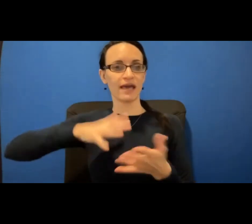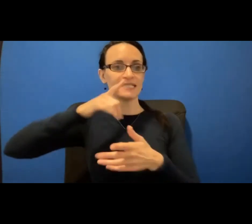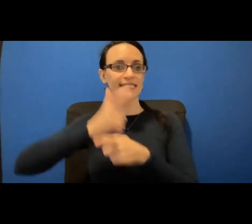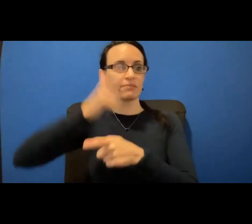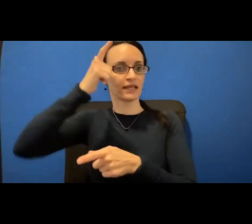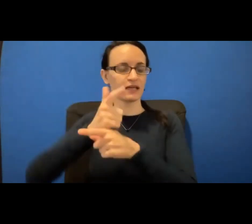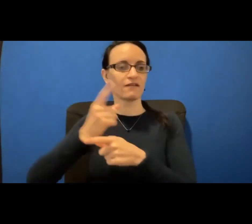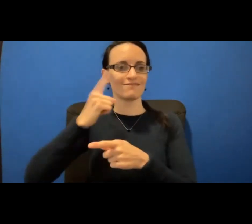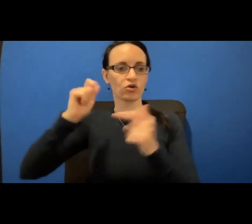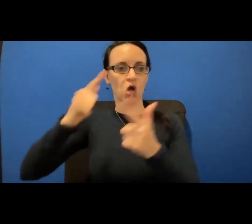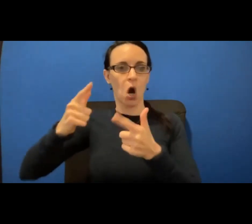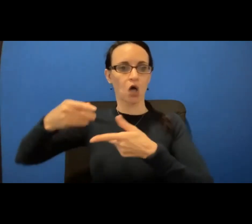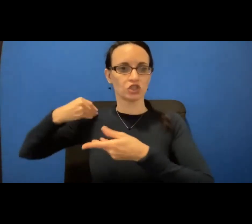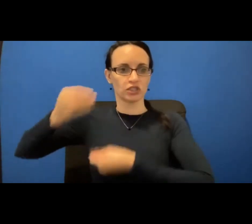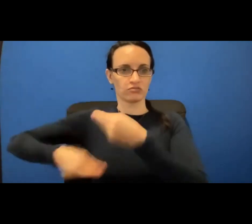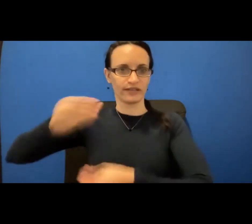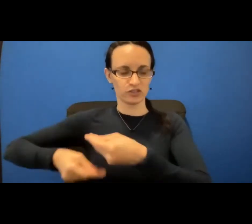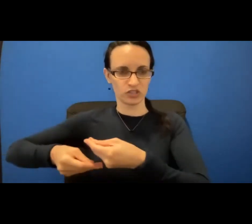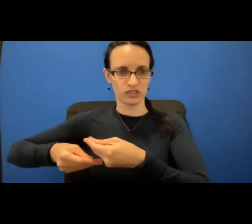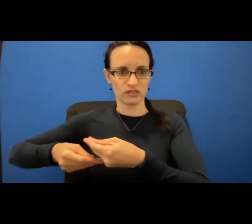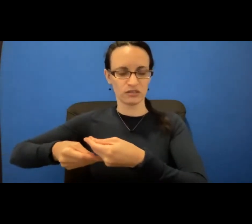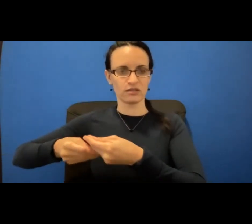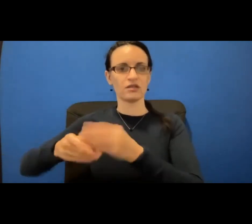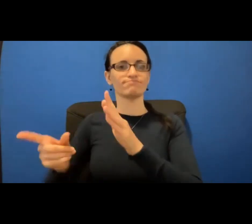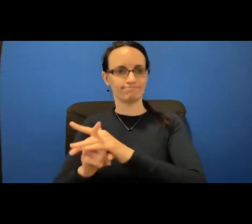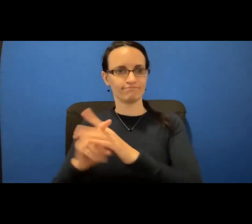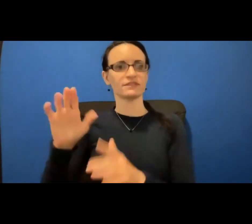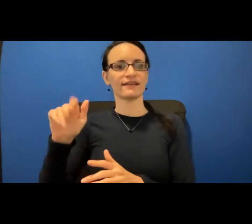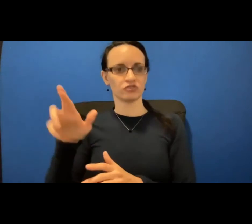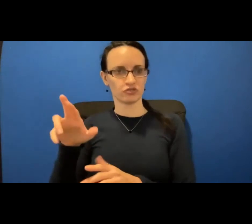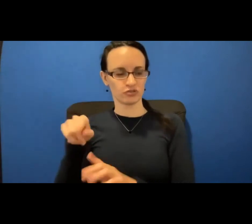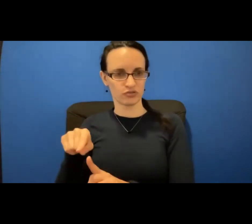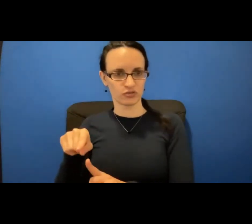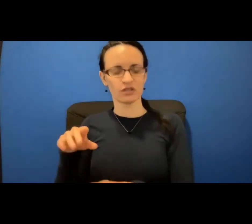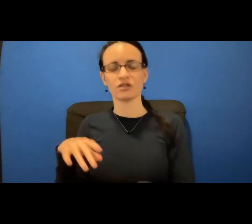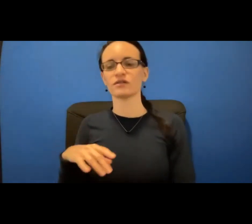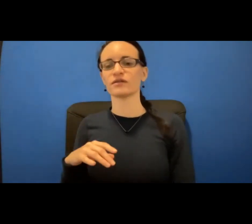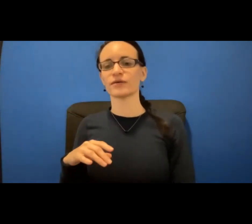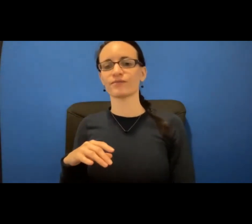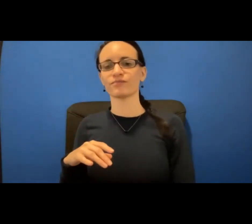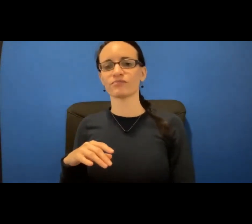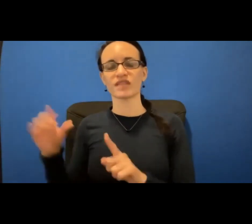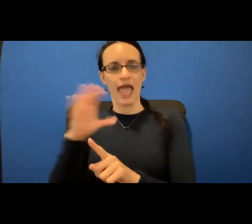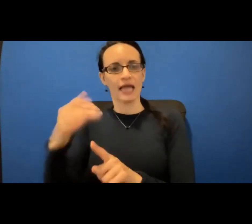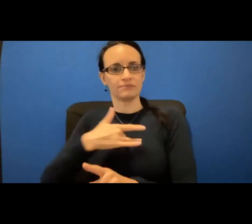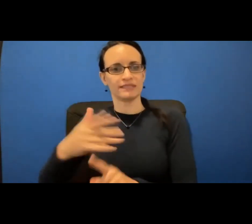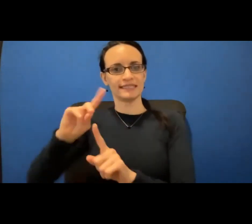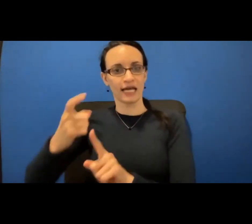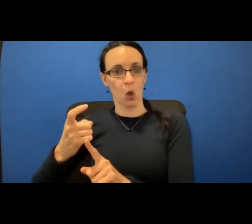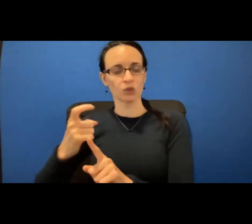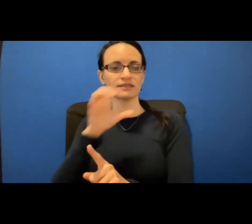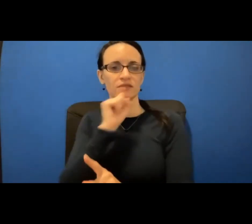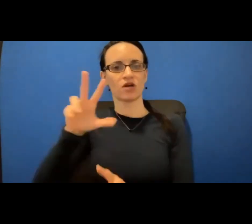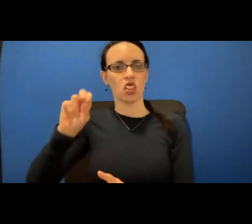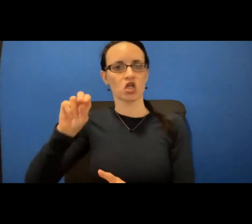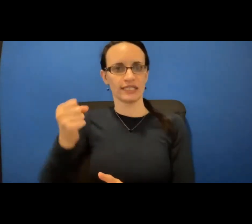generation is being diagnosed with cancer and being diagnosed in their 30s. So I was a